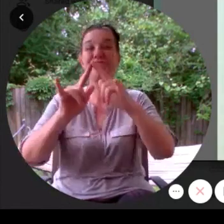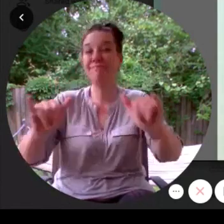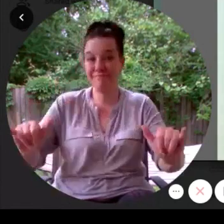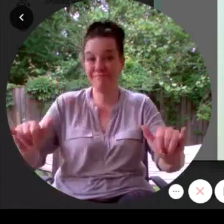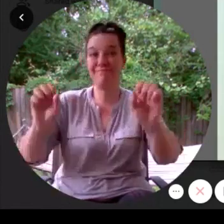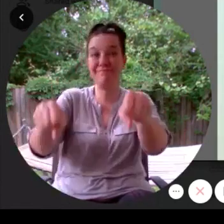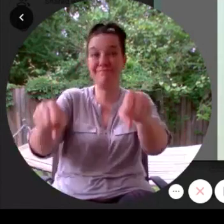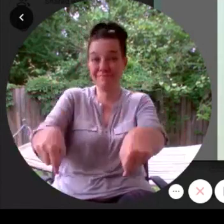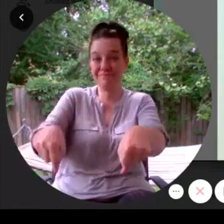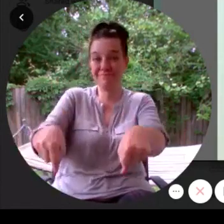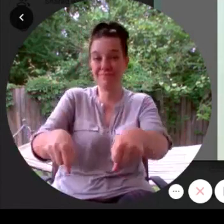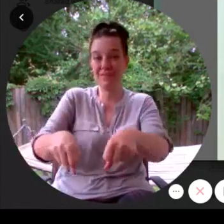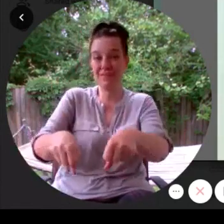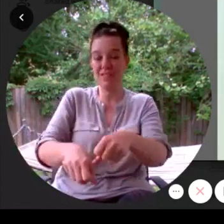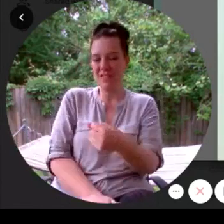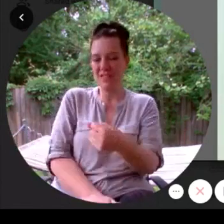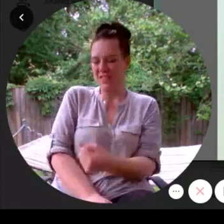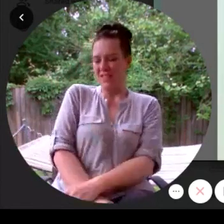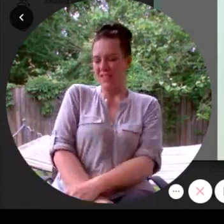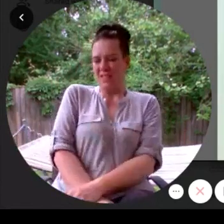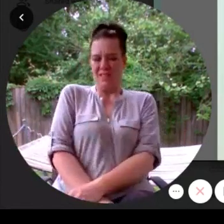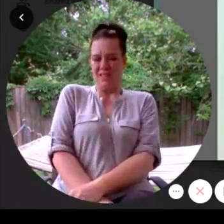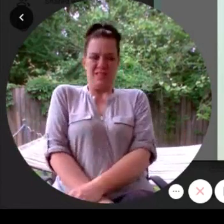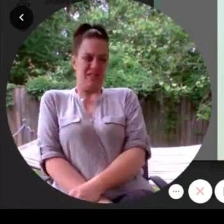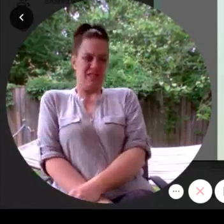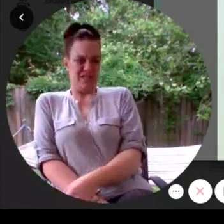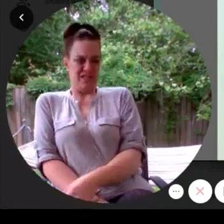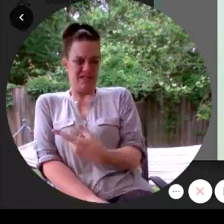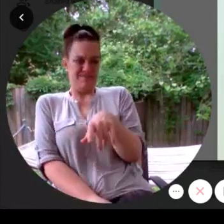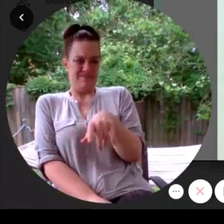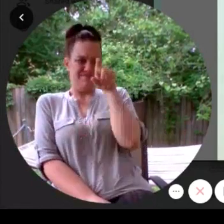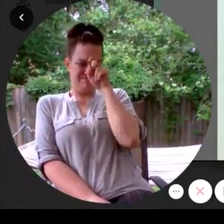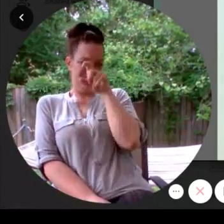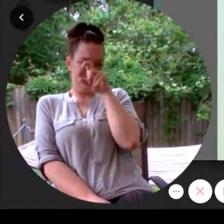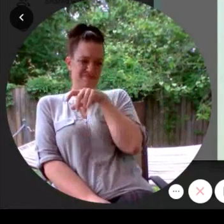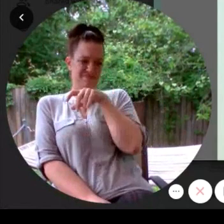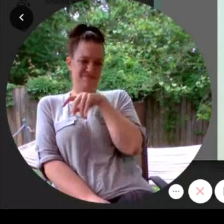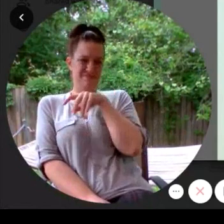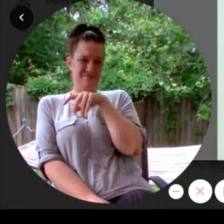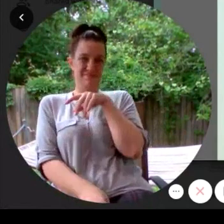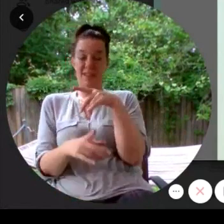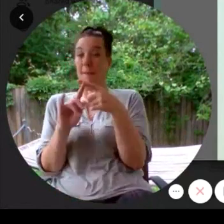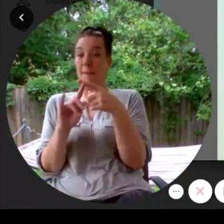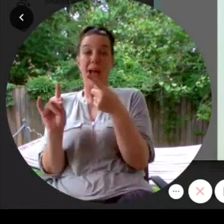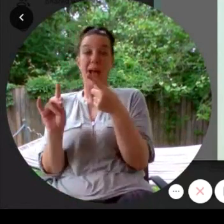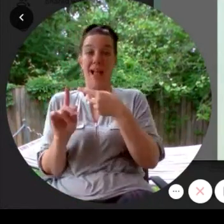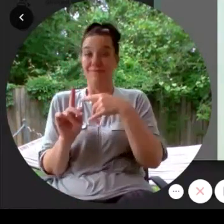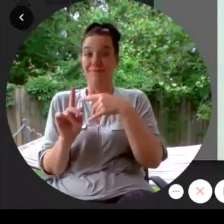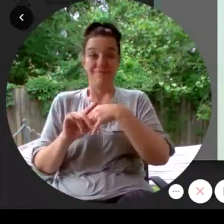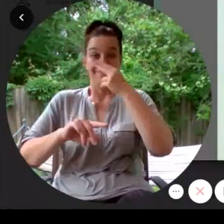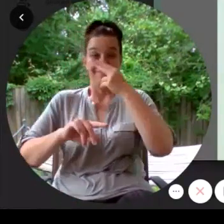The man seemed perplexed, but Niles was already handing over the thread.